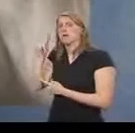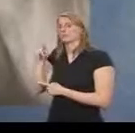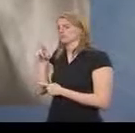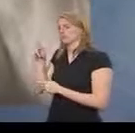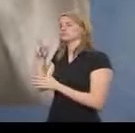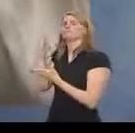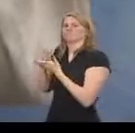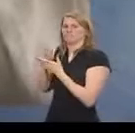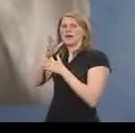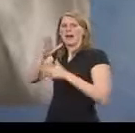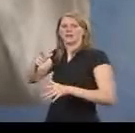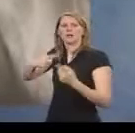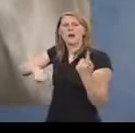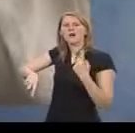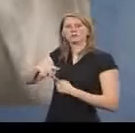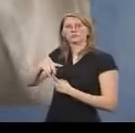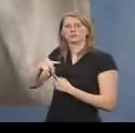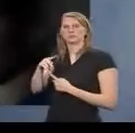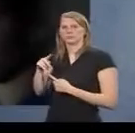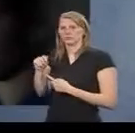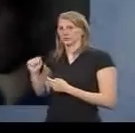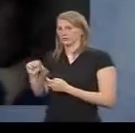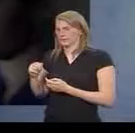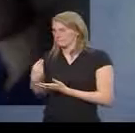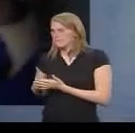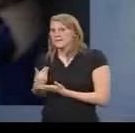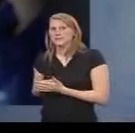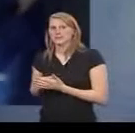of money and arms, and we couldn't get near him.